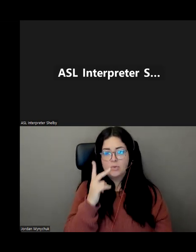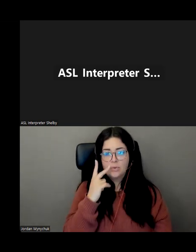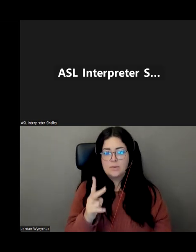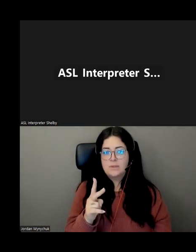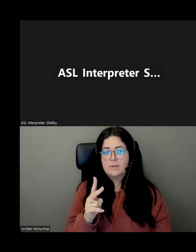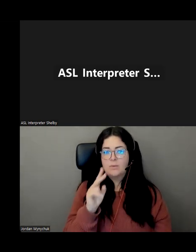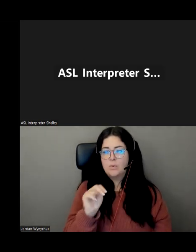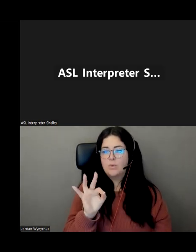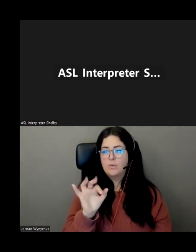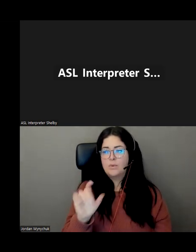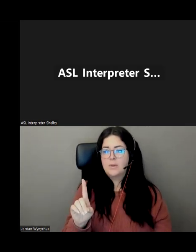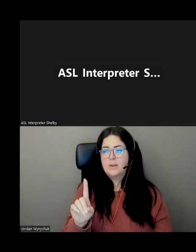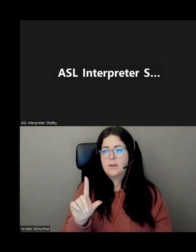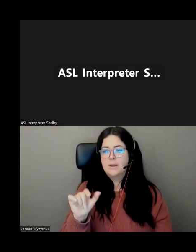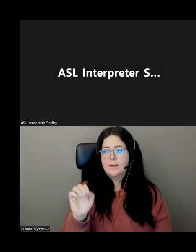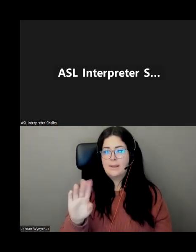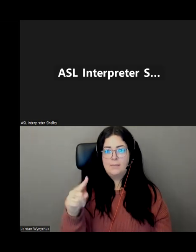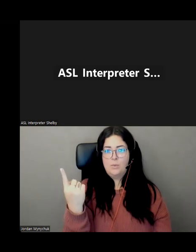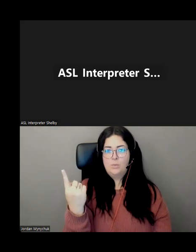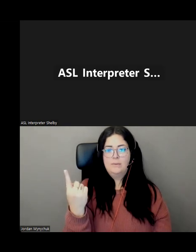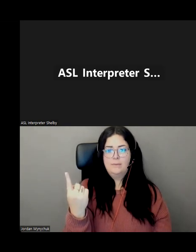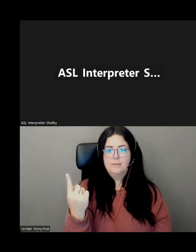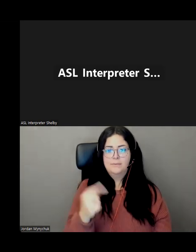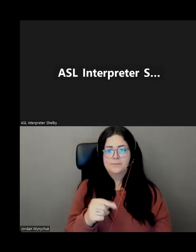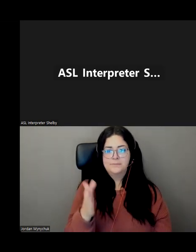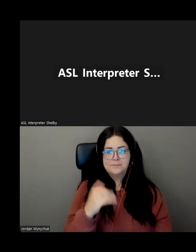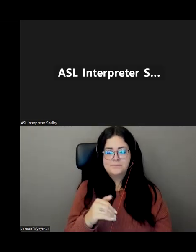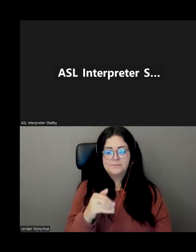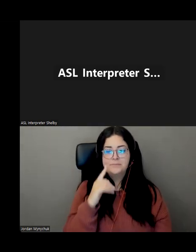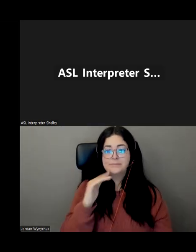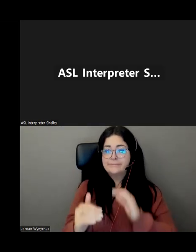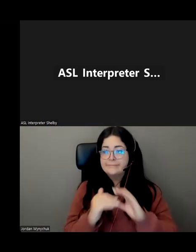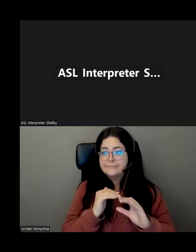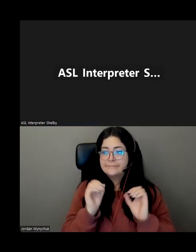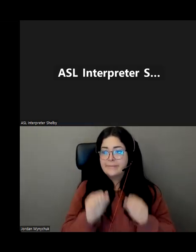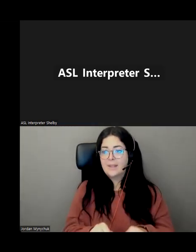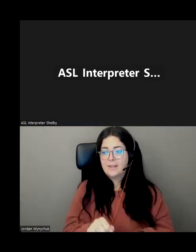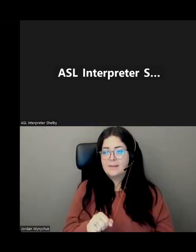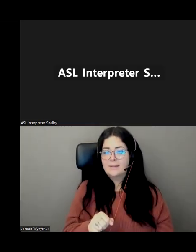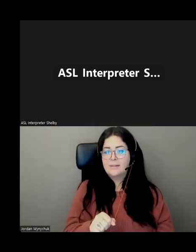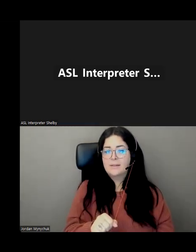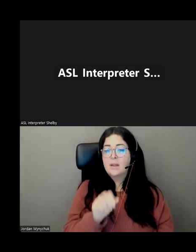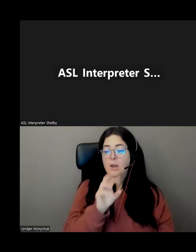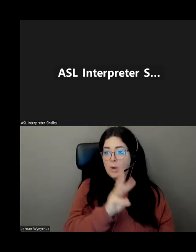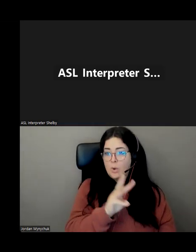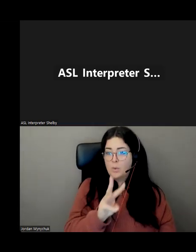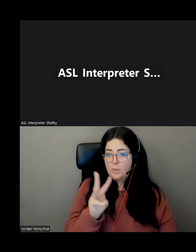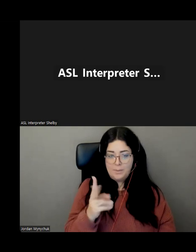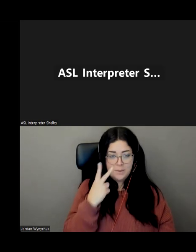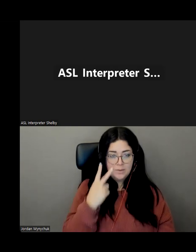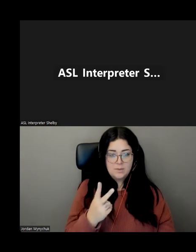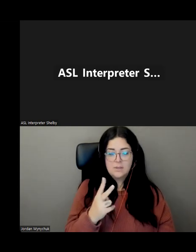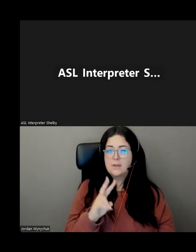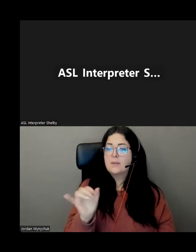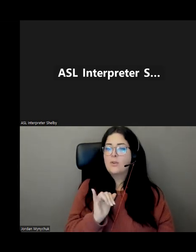there is for newfoundland labrador only of course you can always send us an email our website address is there and you can